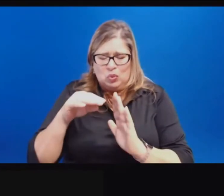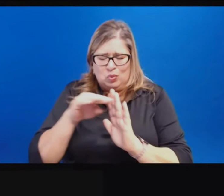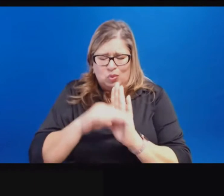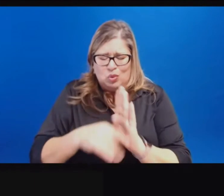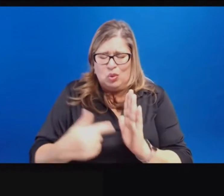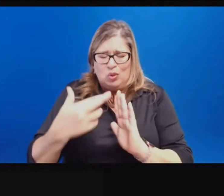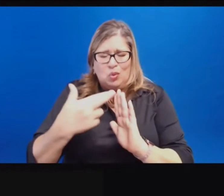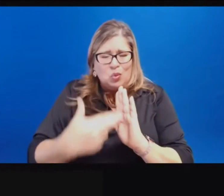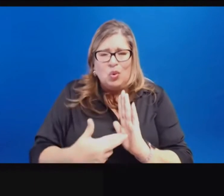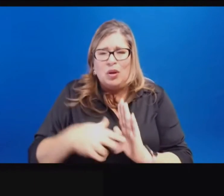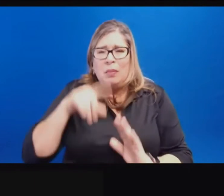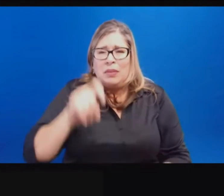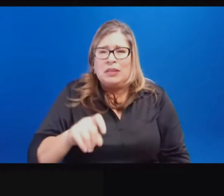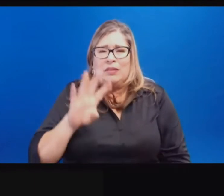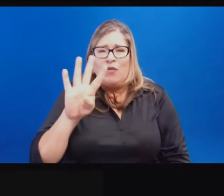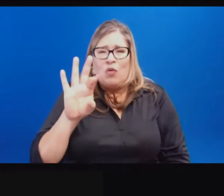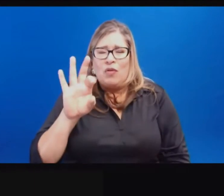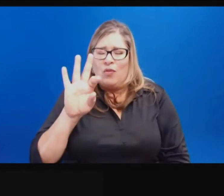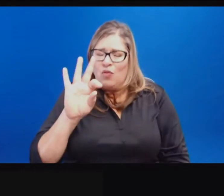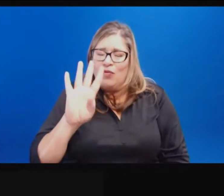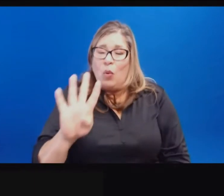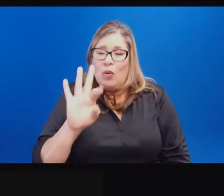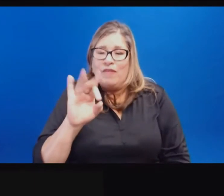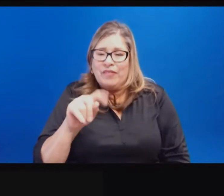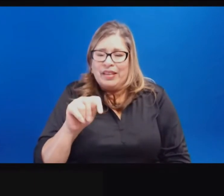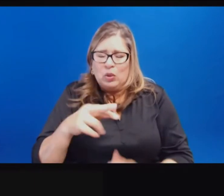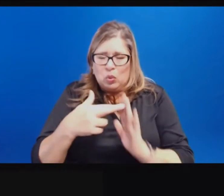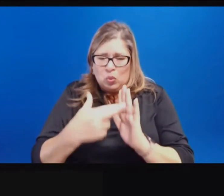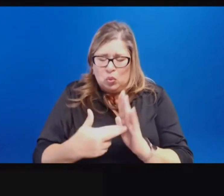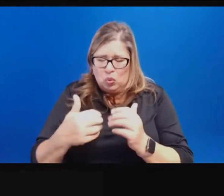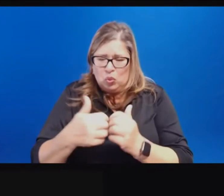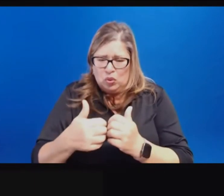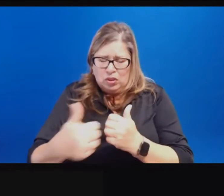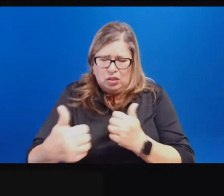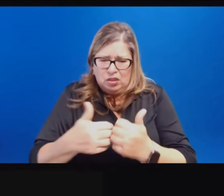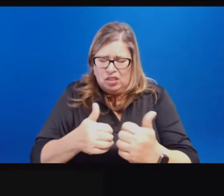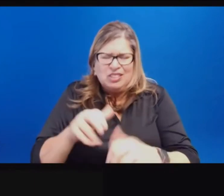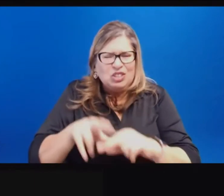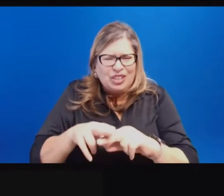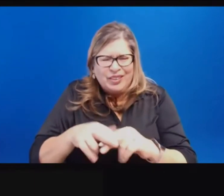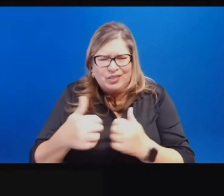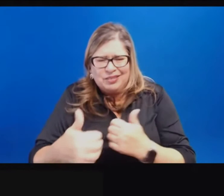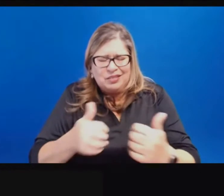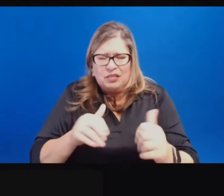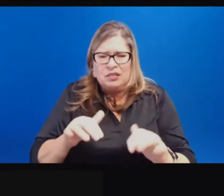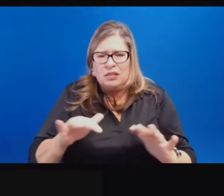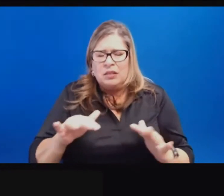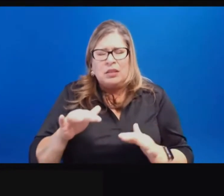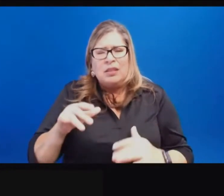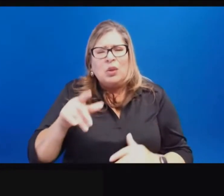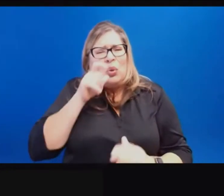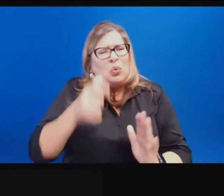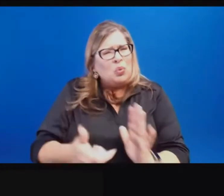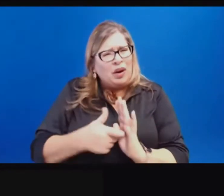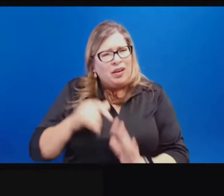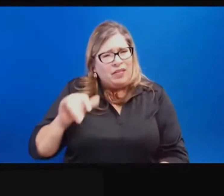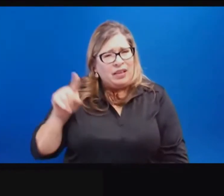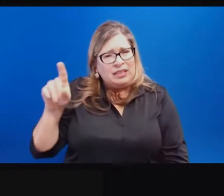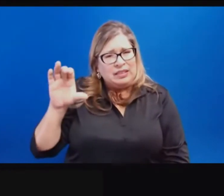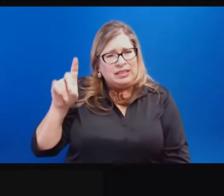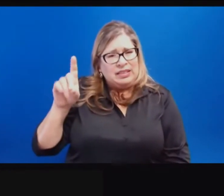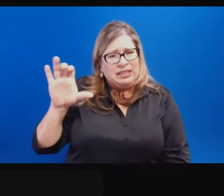chairs be less than four feet. Um, is this a CDC requirement? And I guess what led to this change for school?